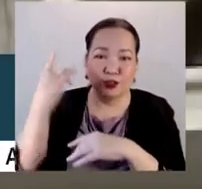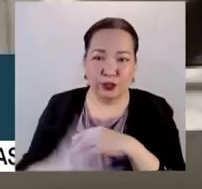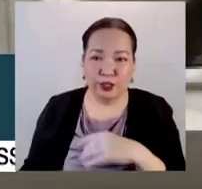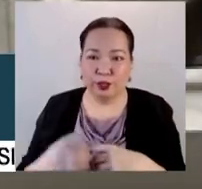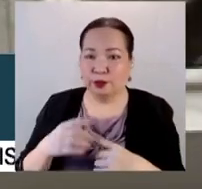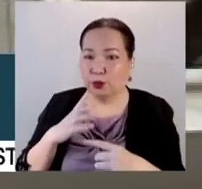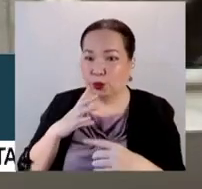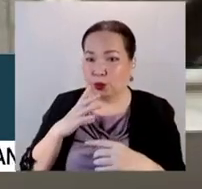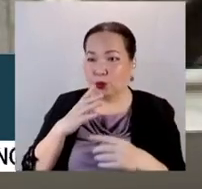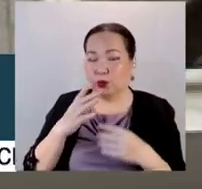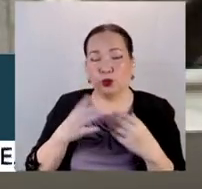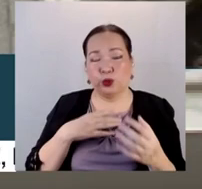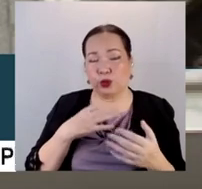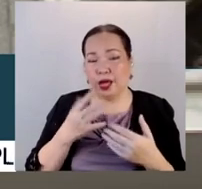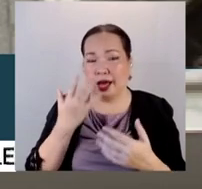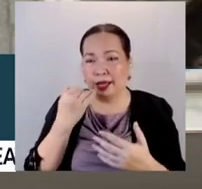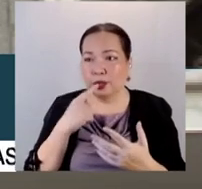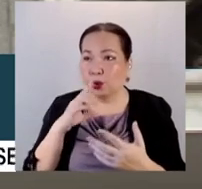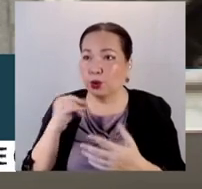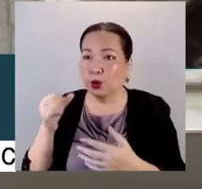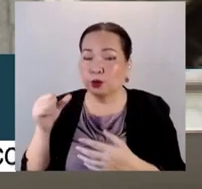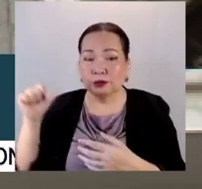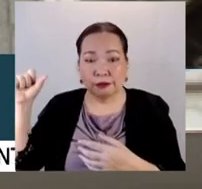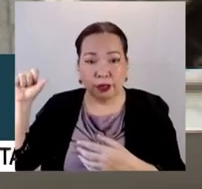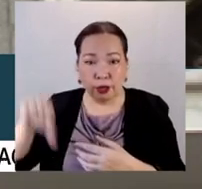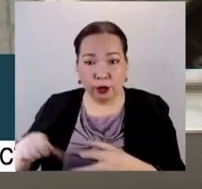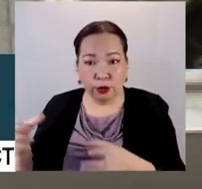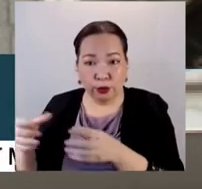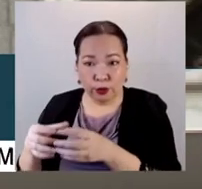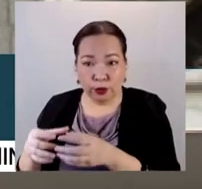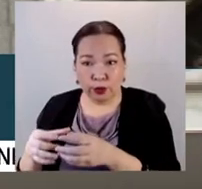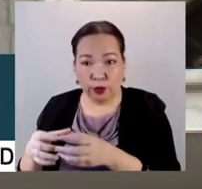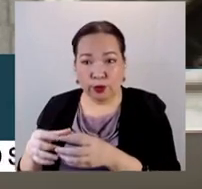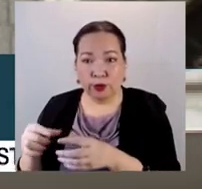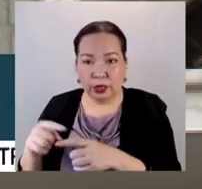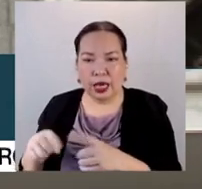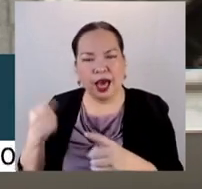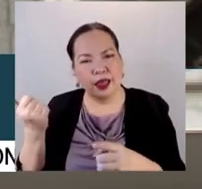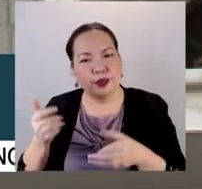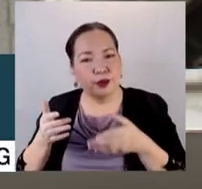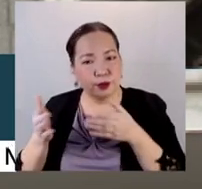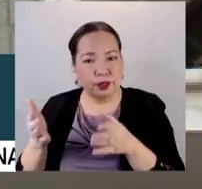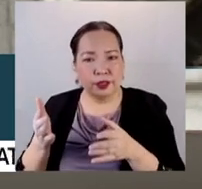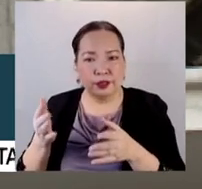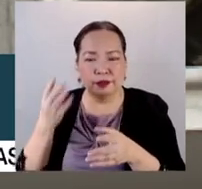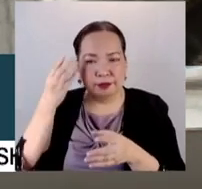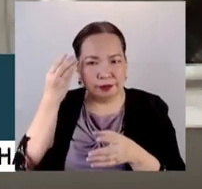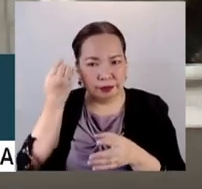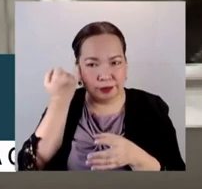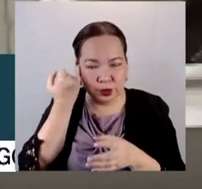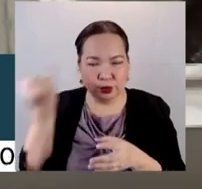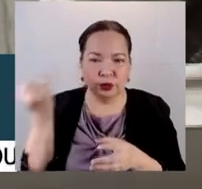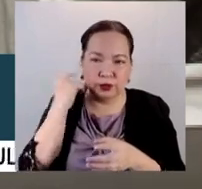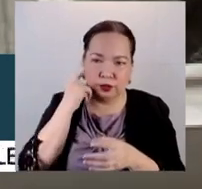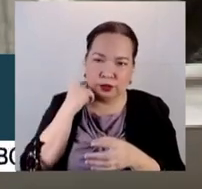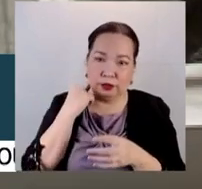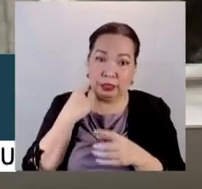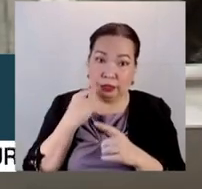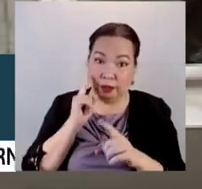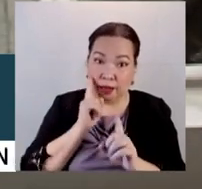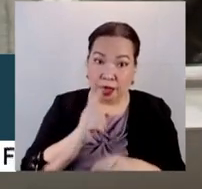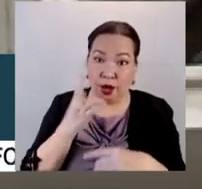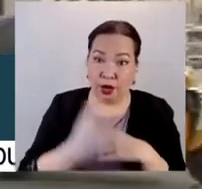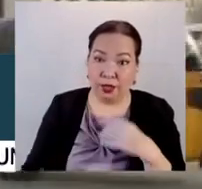whoever will be the losing party in the UNBAC case will definitely have another remedy. And if I'm going to answer your